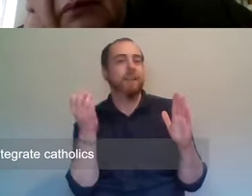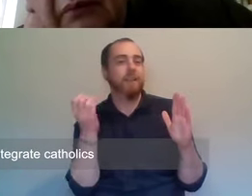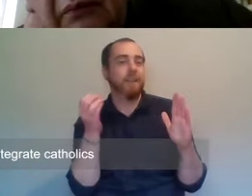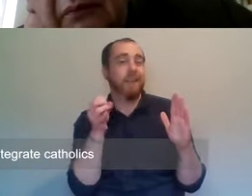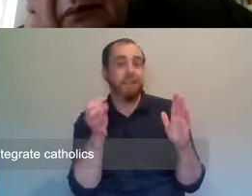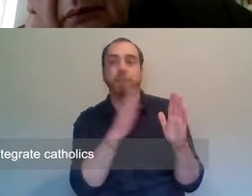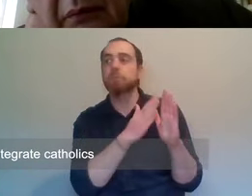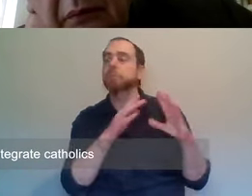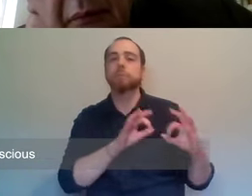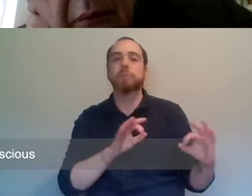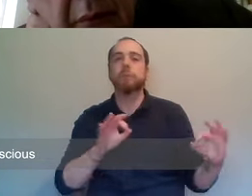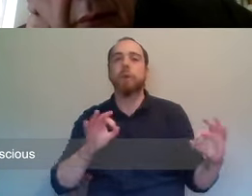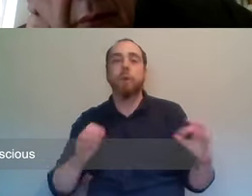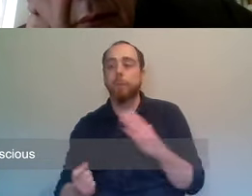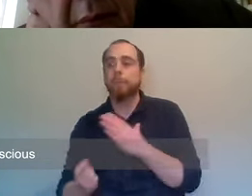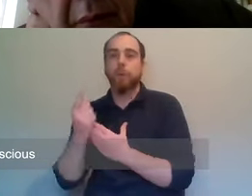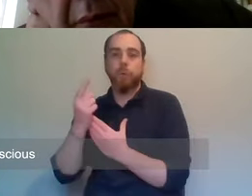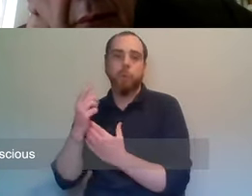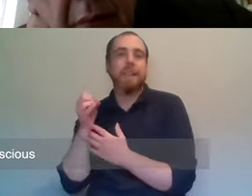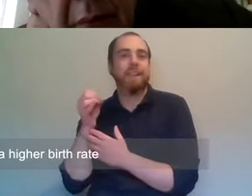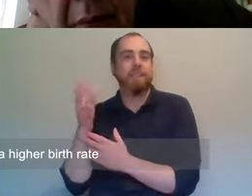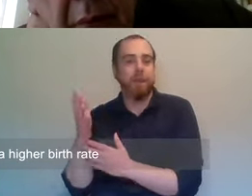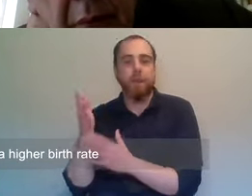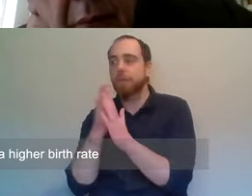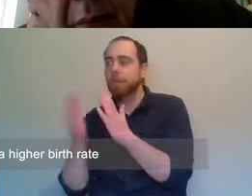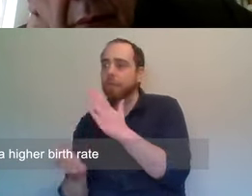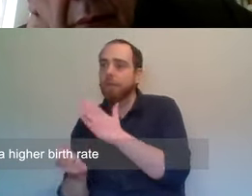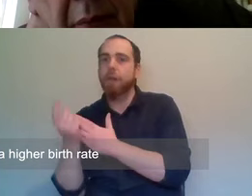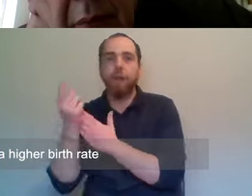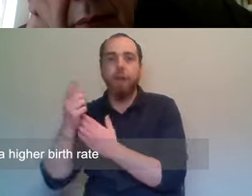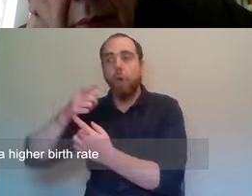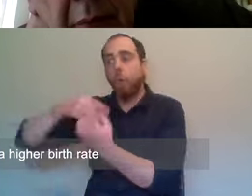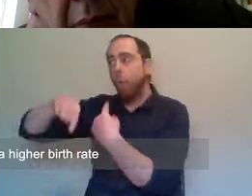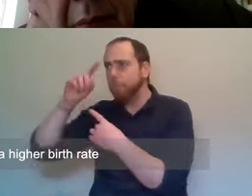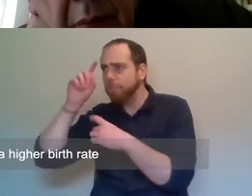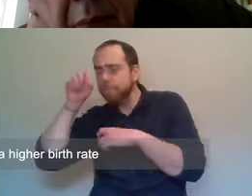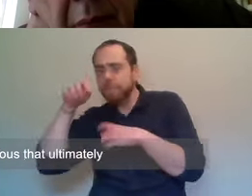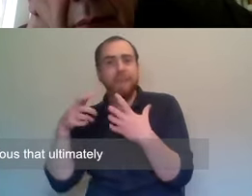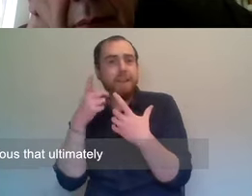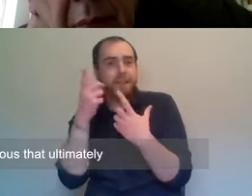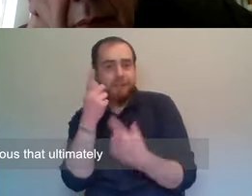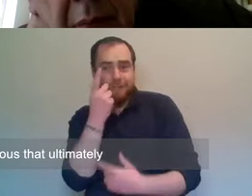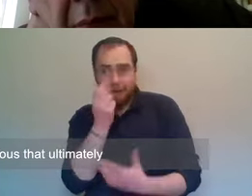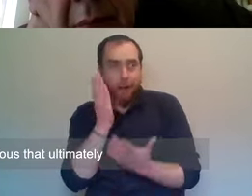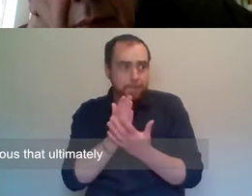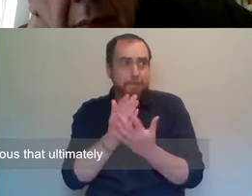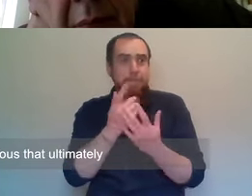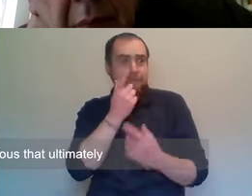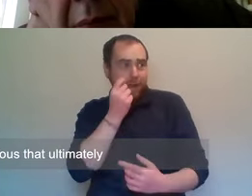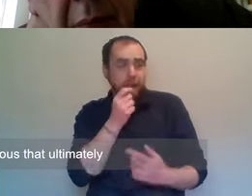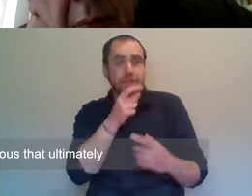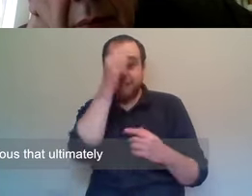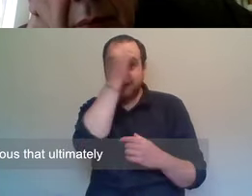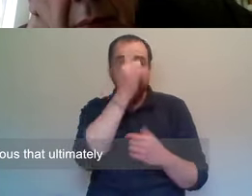can you integrate Catholics? He's conscious that Catholics have a higher birth rate. And he's also conscious that